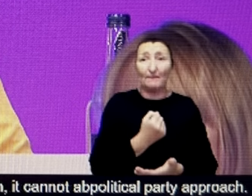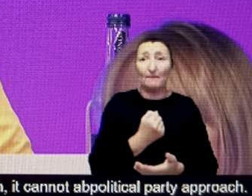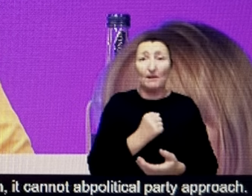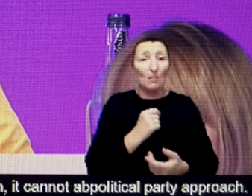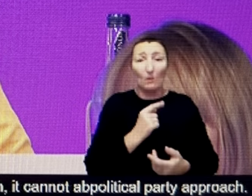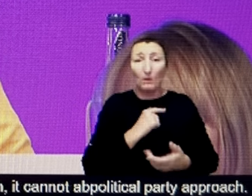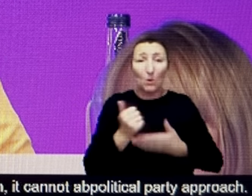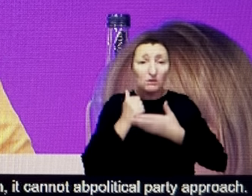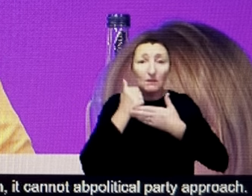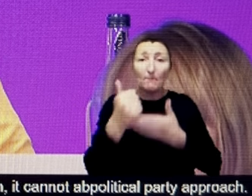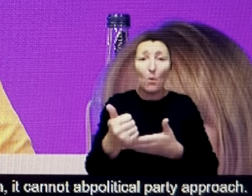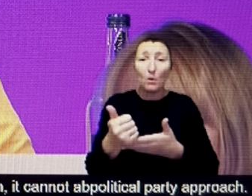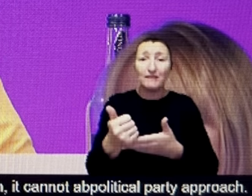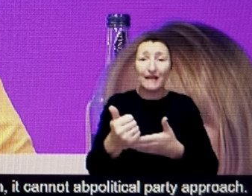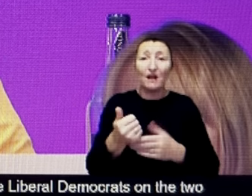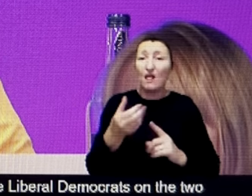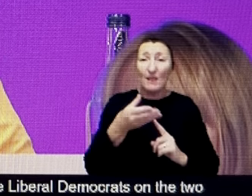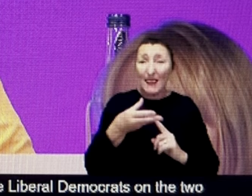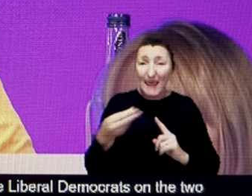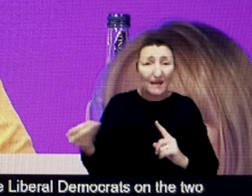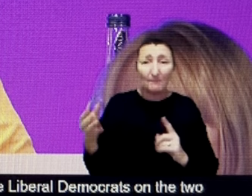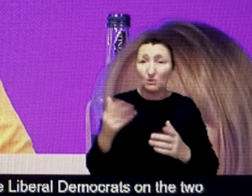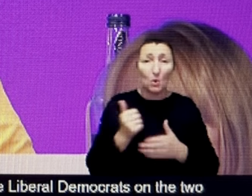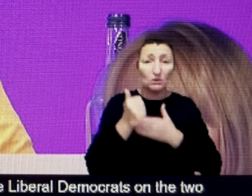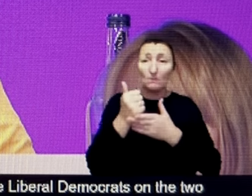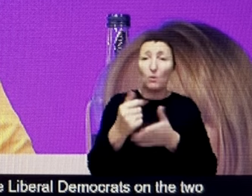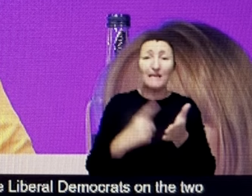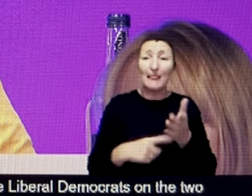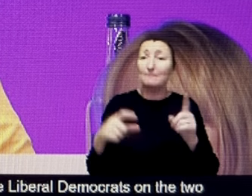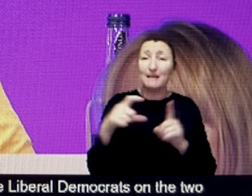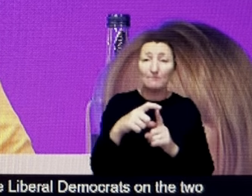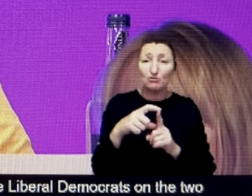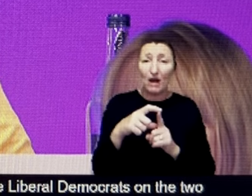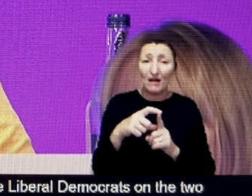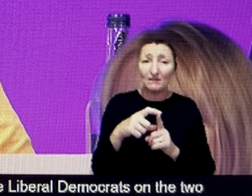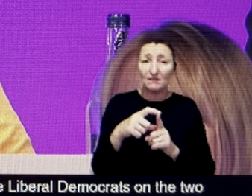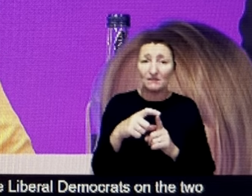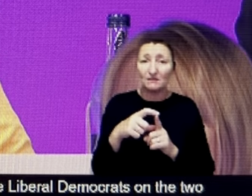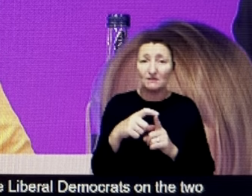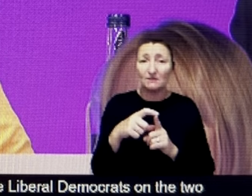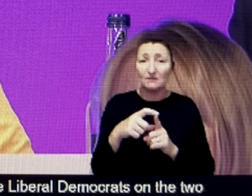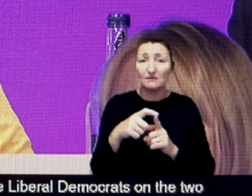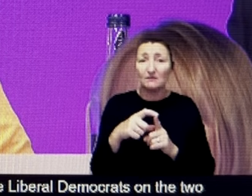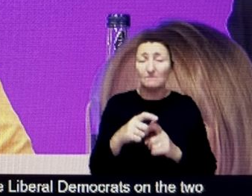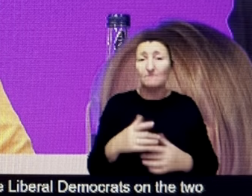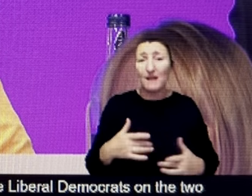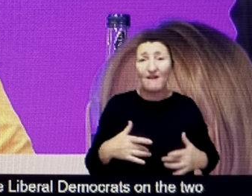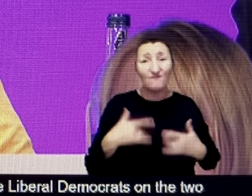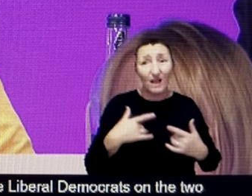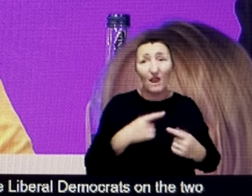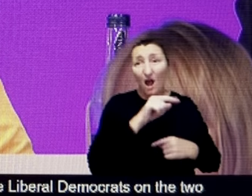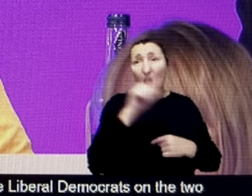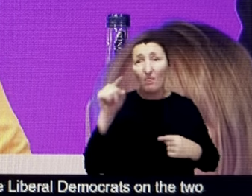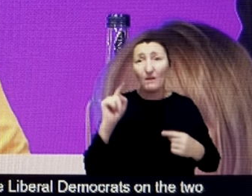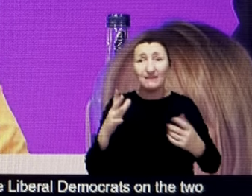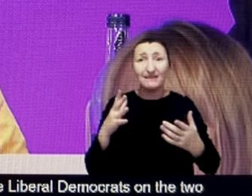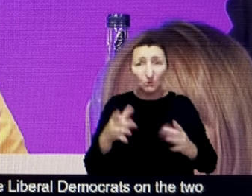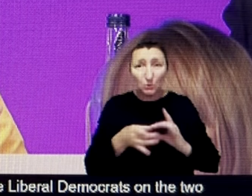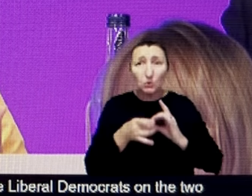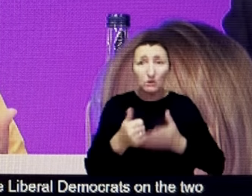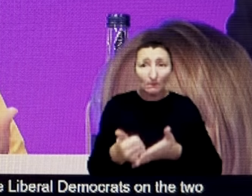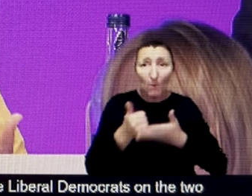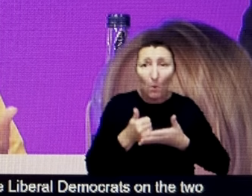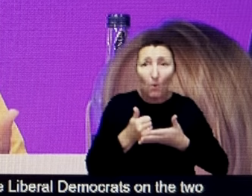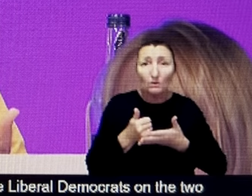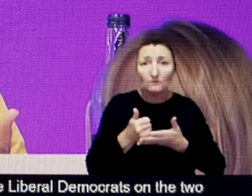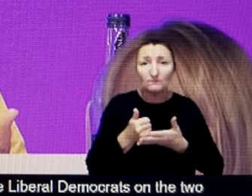And one last final point. It's such a shame that we're not talking about other things that we have to deal with with air quality. There was a news